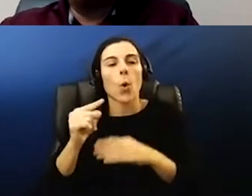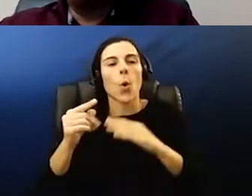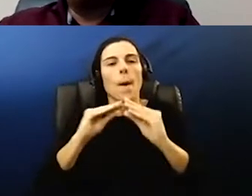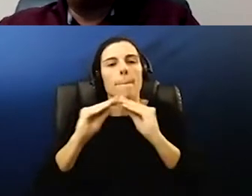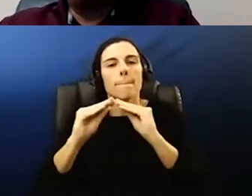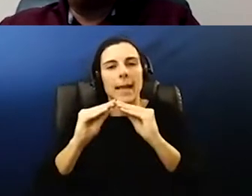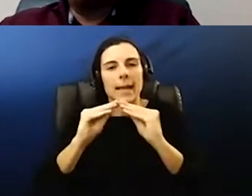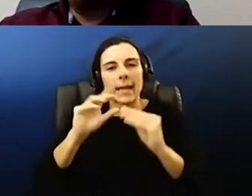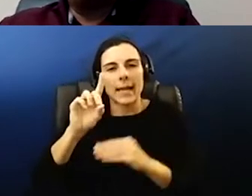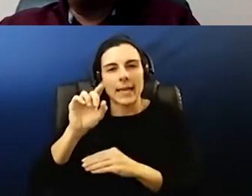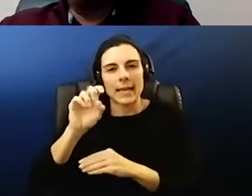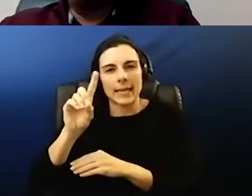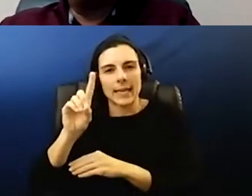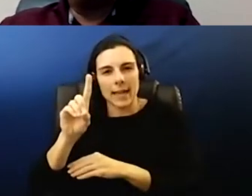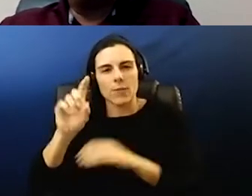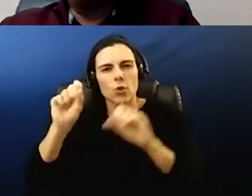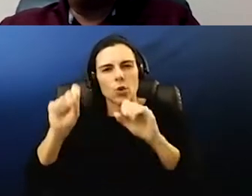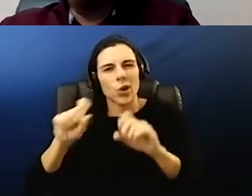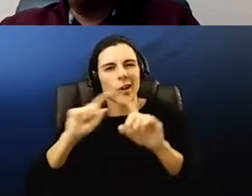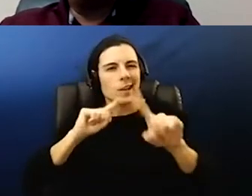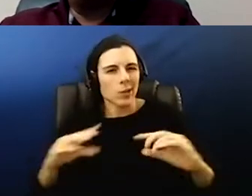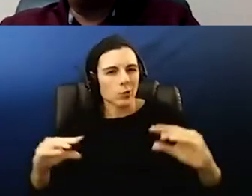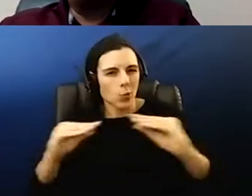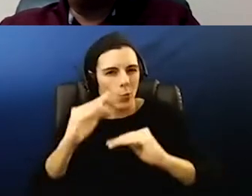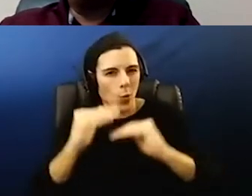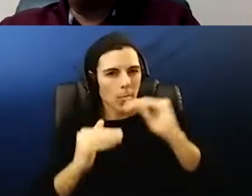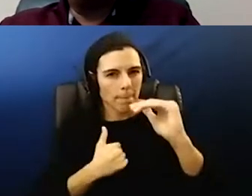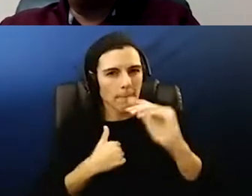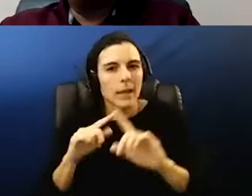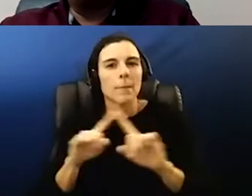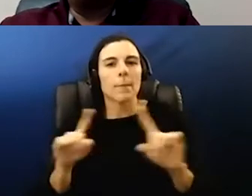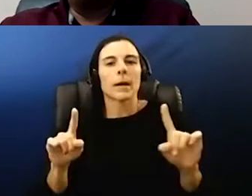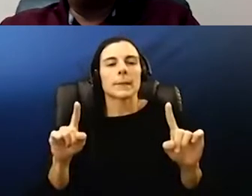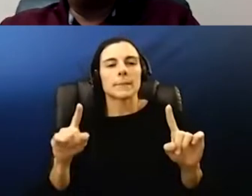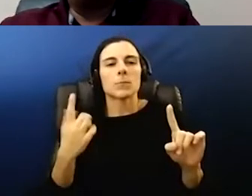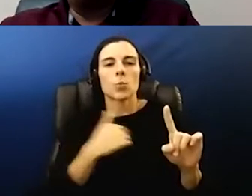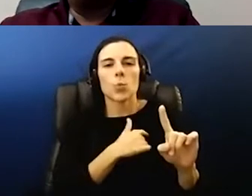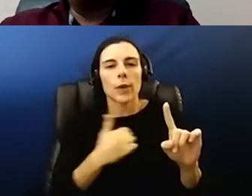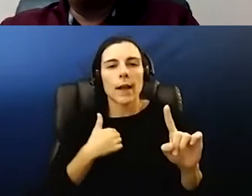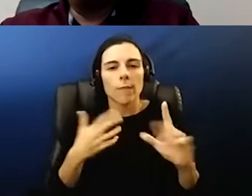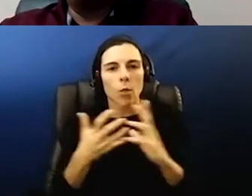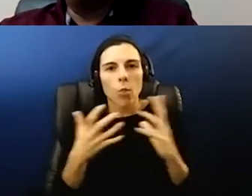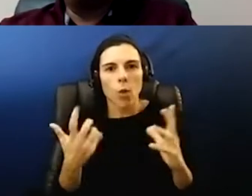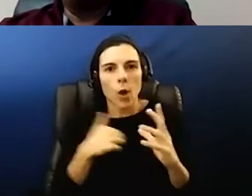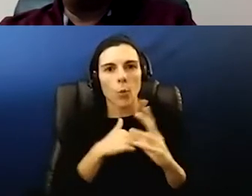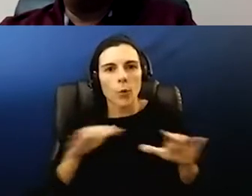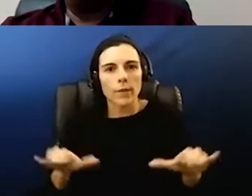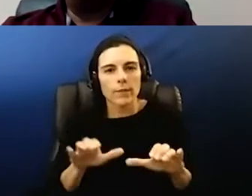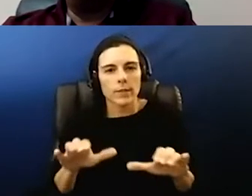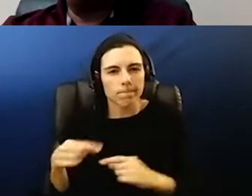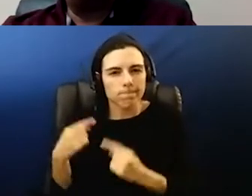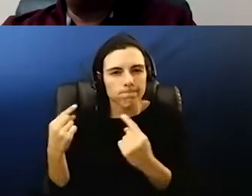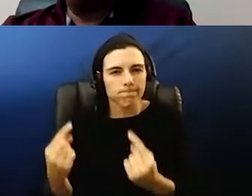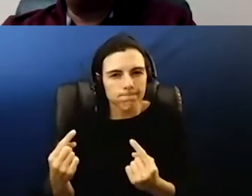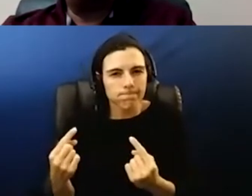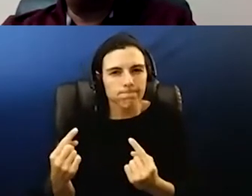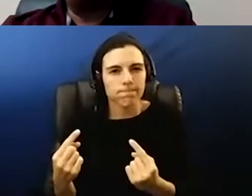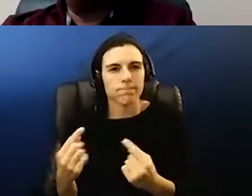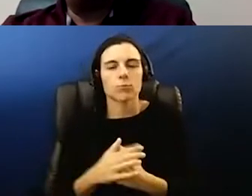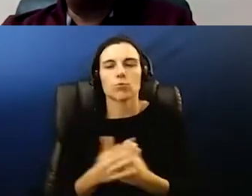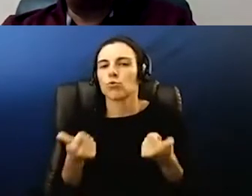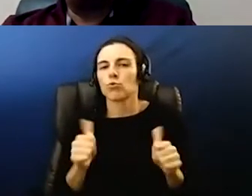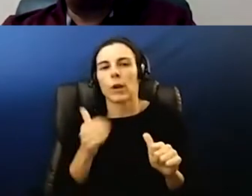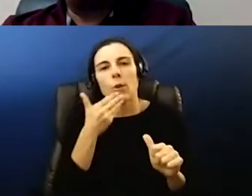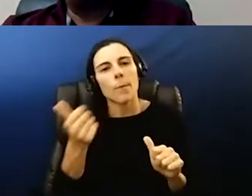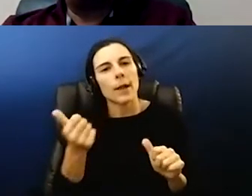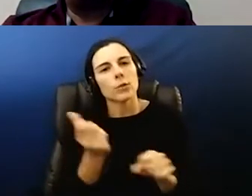to answer a whole lot more than i'm able to but um we do have a lot that we have done in order to dry our very best to make sure